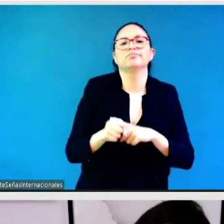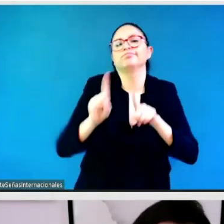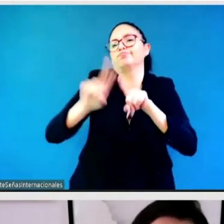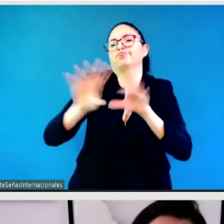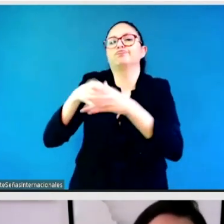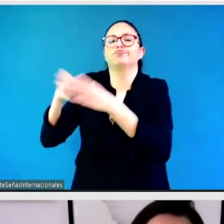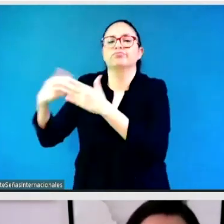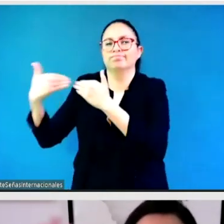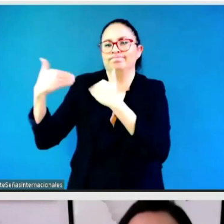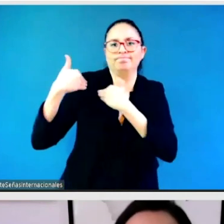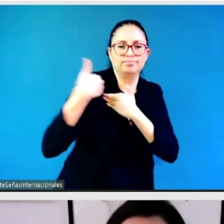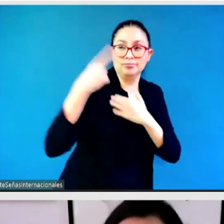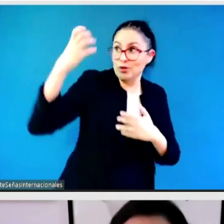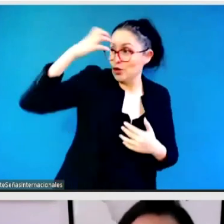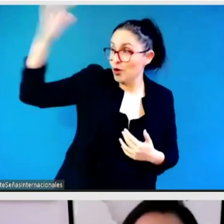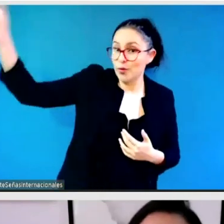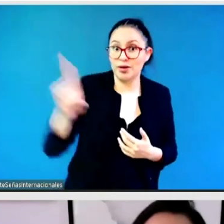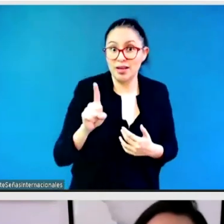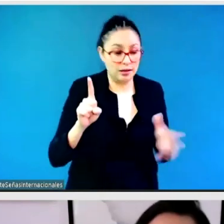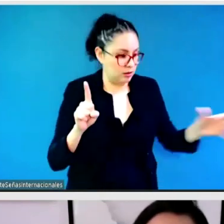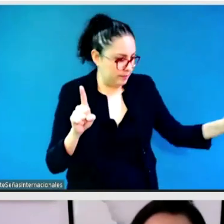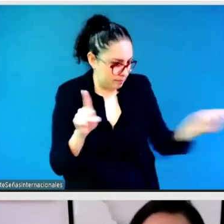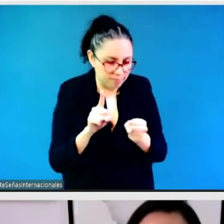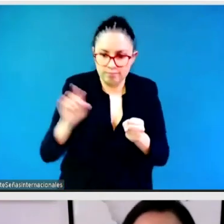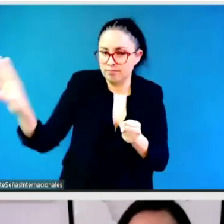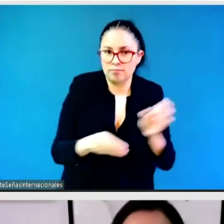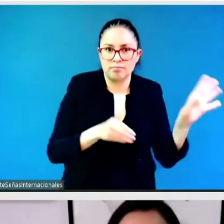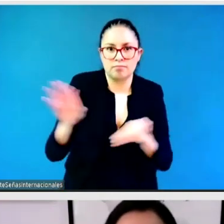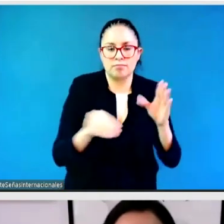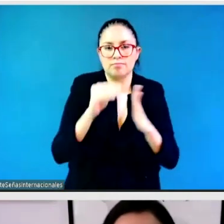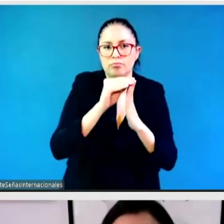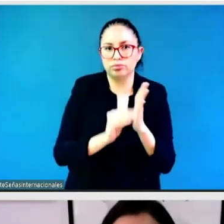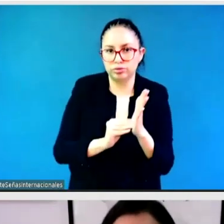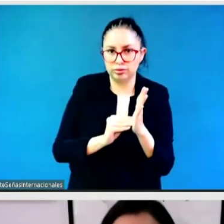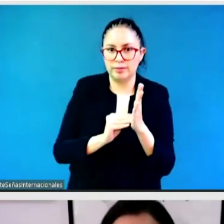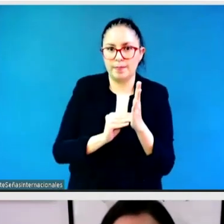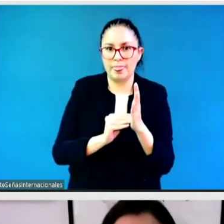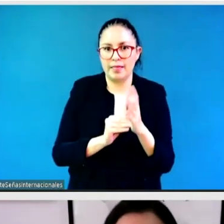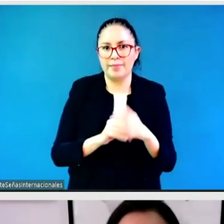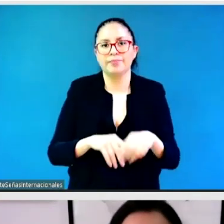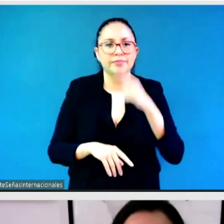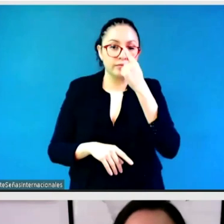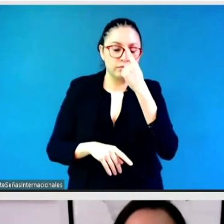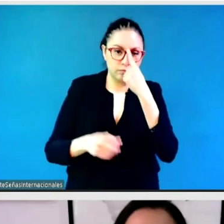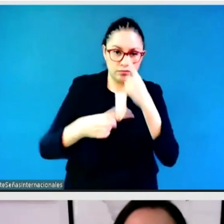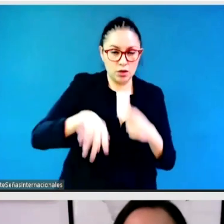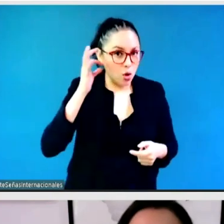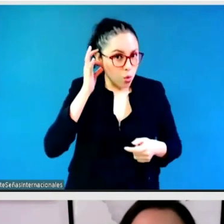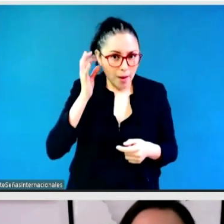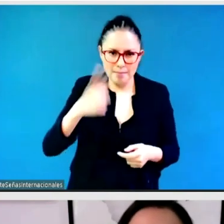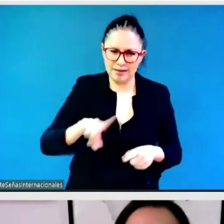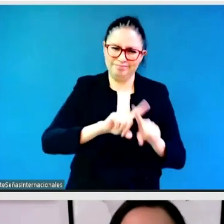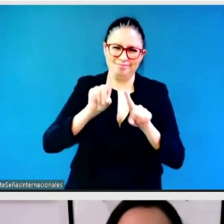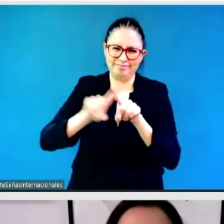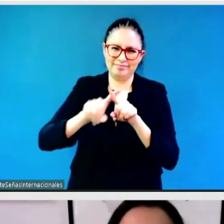lens in all aspects of their work. So, women's parliamentary